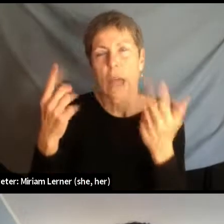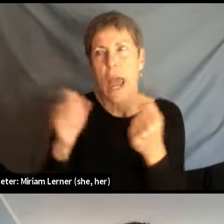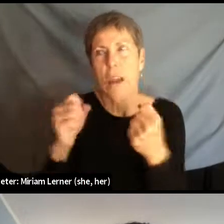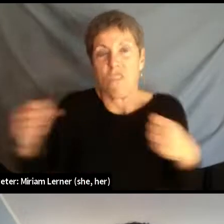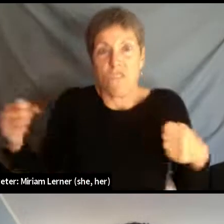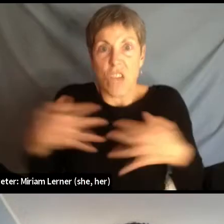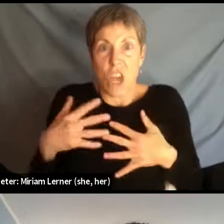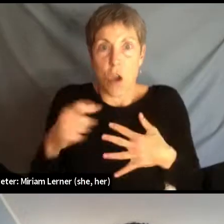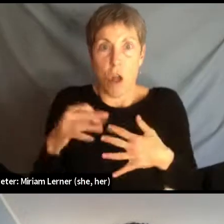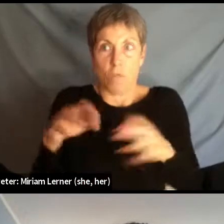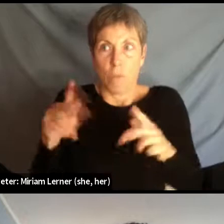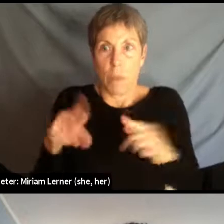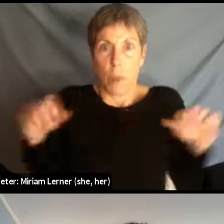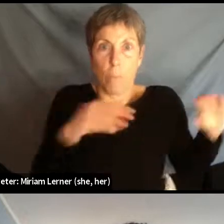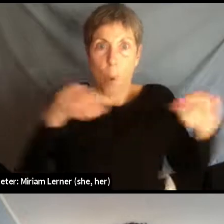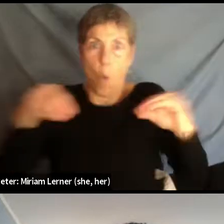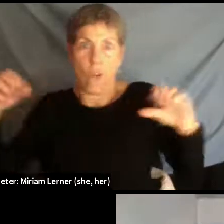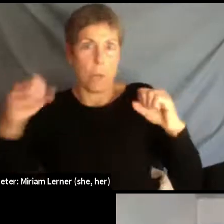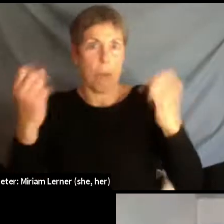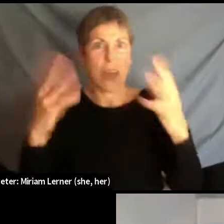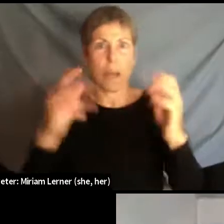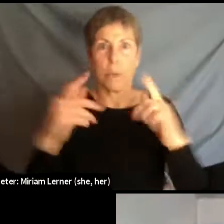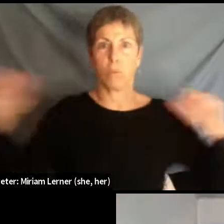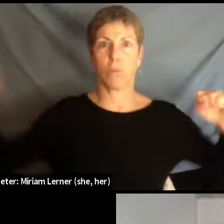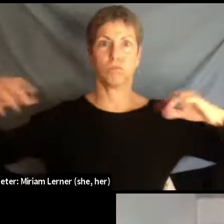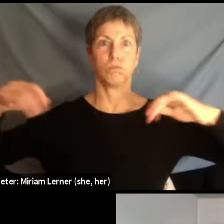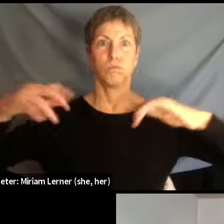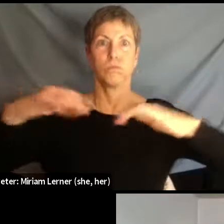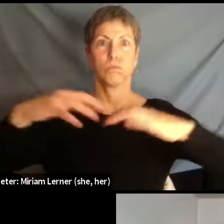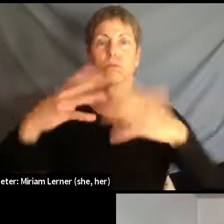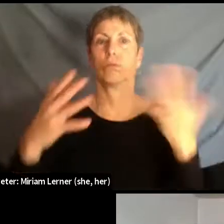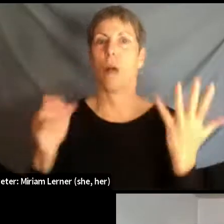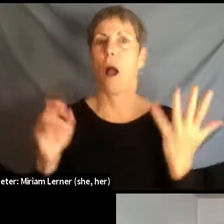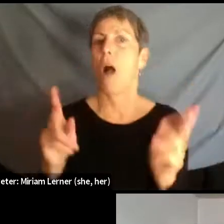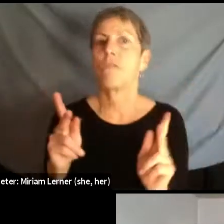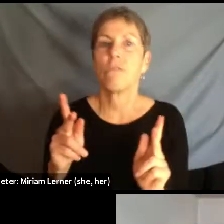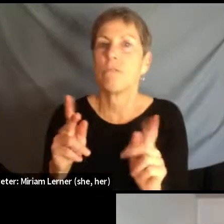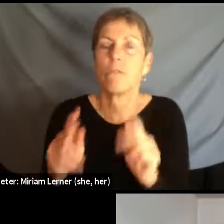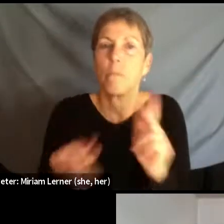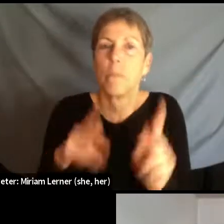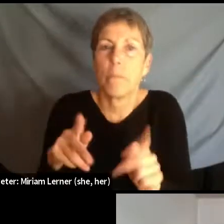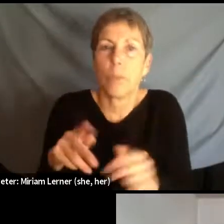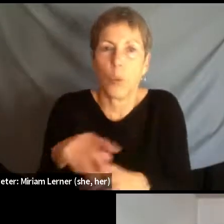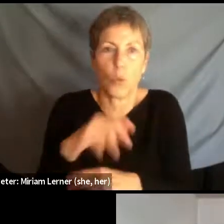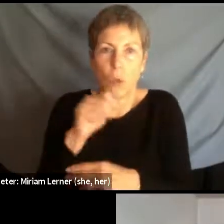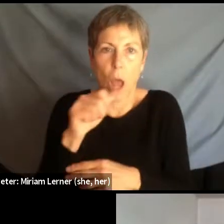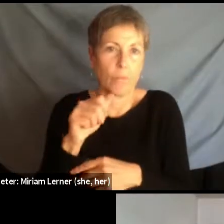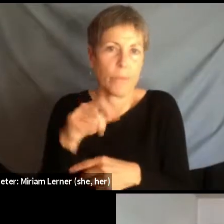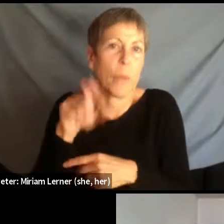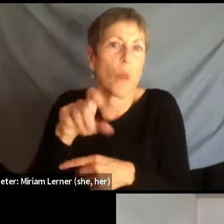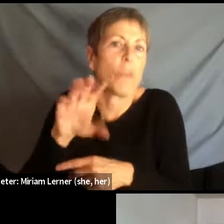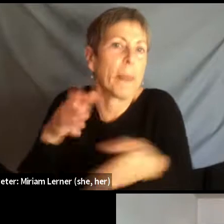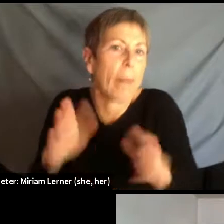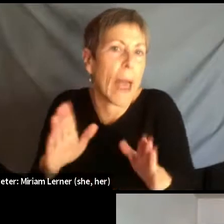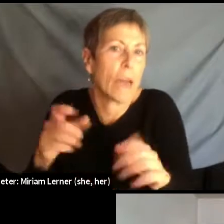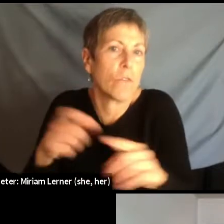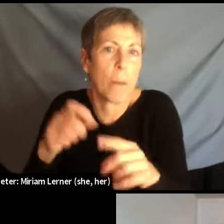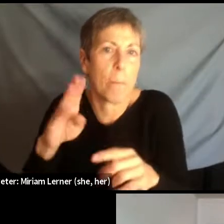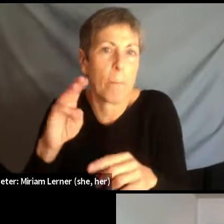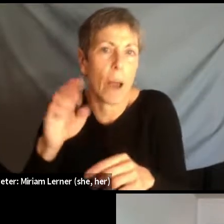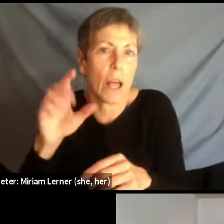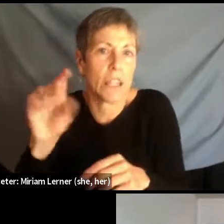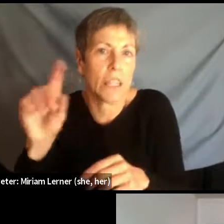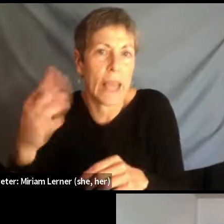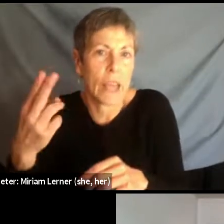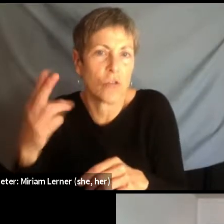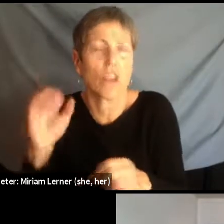infiltration of a large number of irregular and unauthorized migrants from Bangladesh have prompted a multi